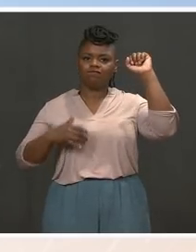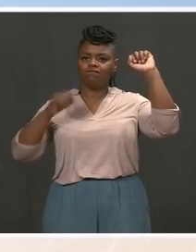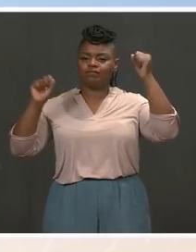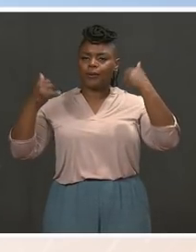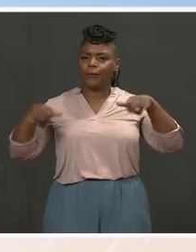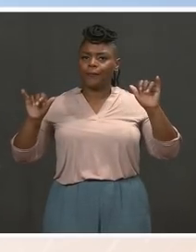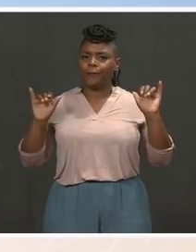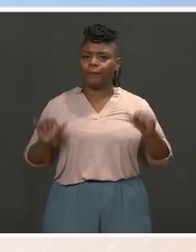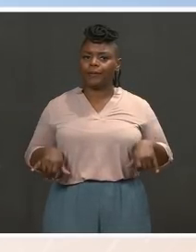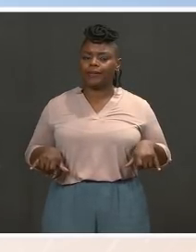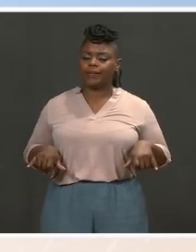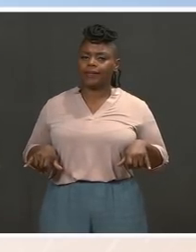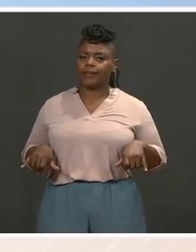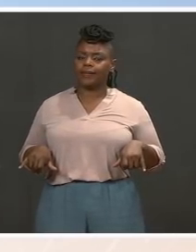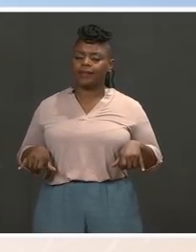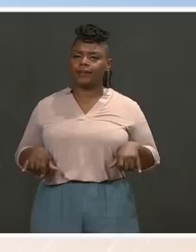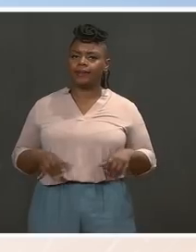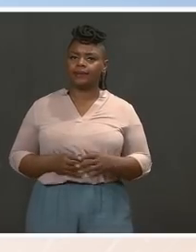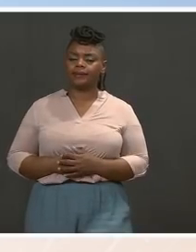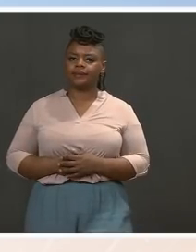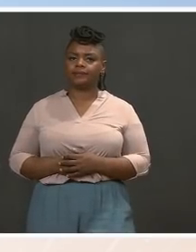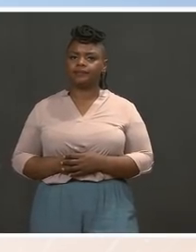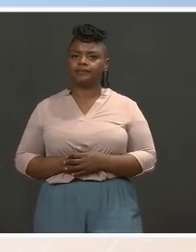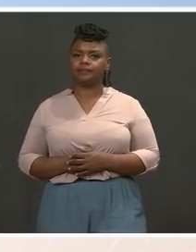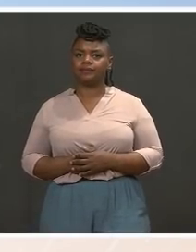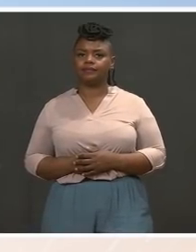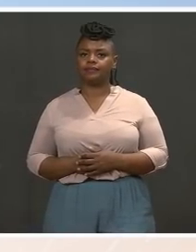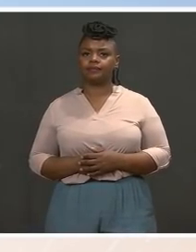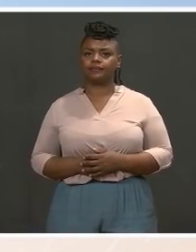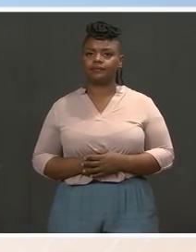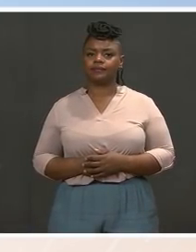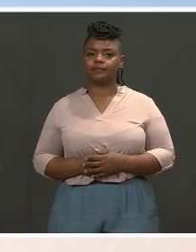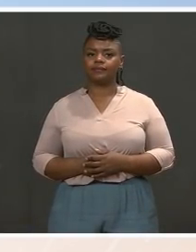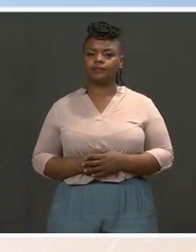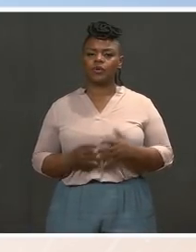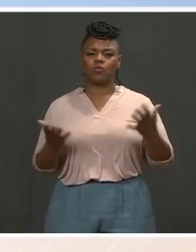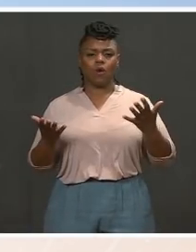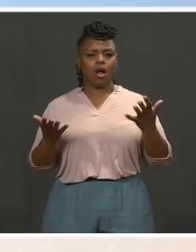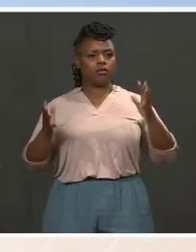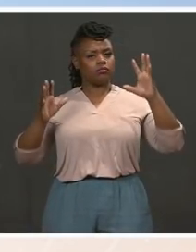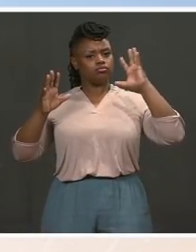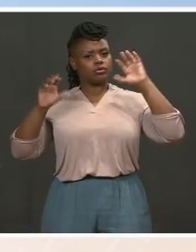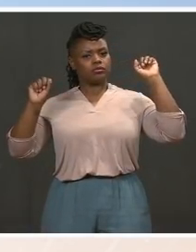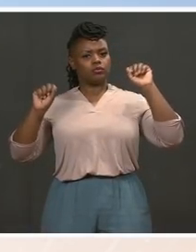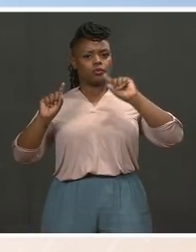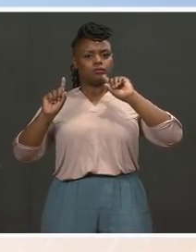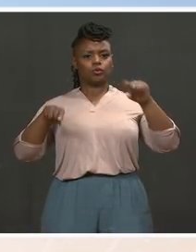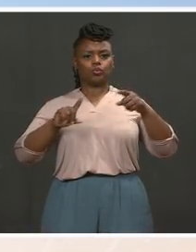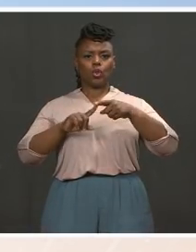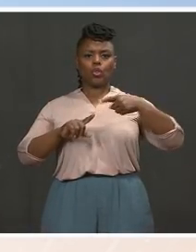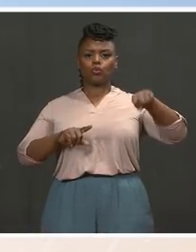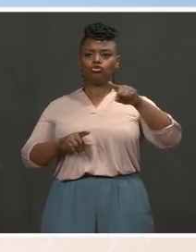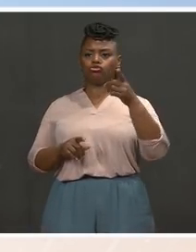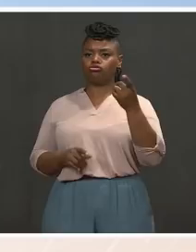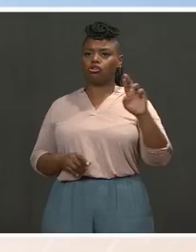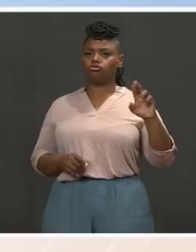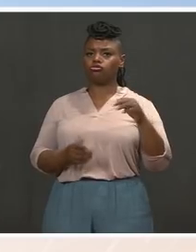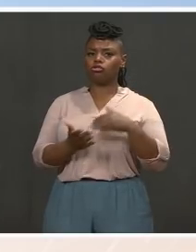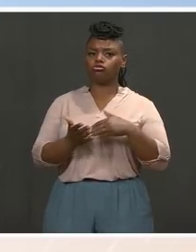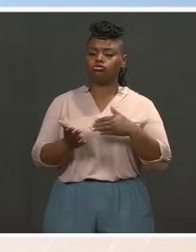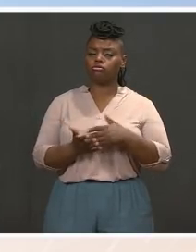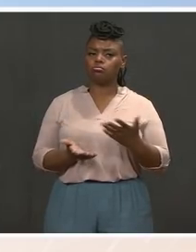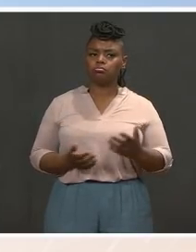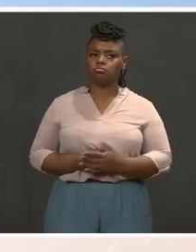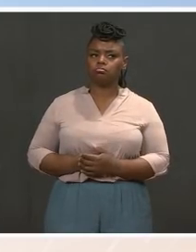implementation of that passes of the bill. What is President's message to those doctors? MS. I think the President